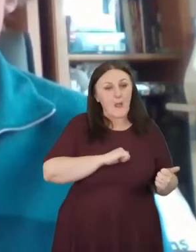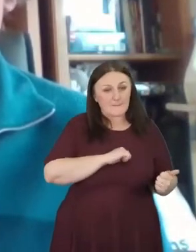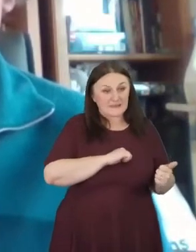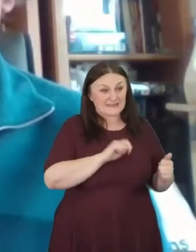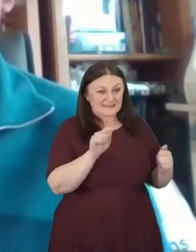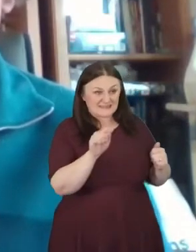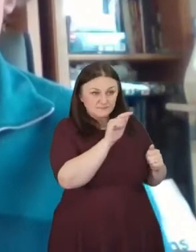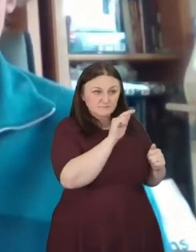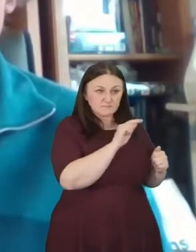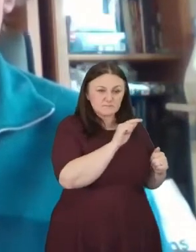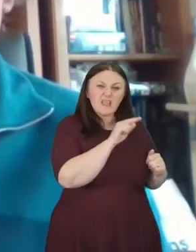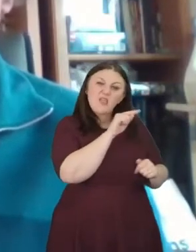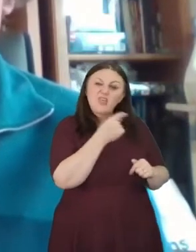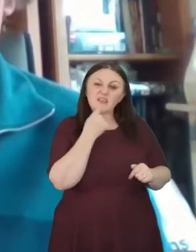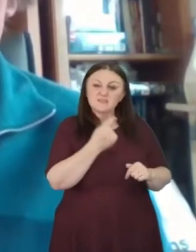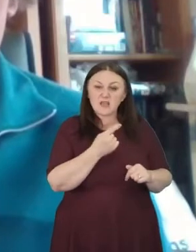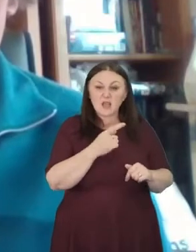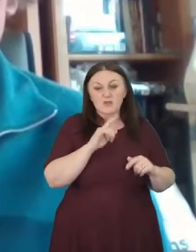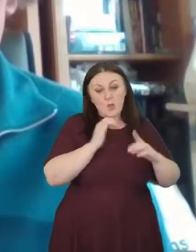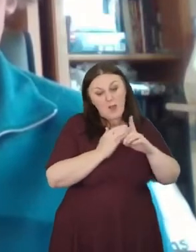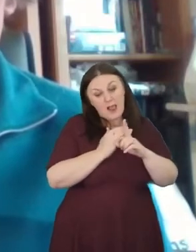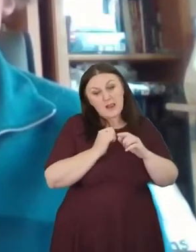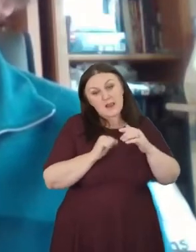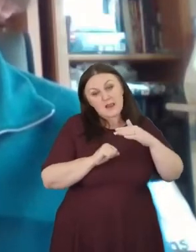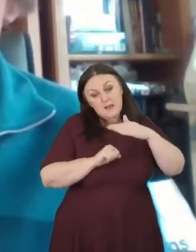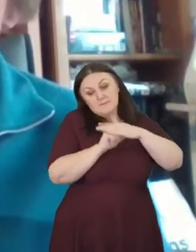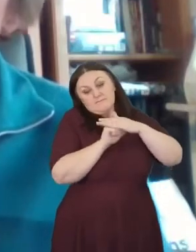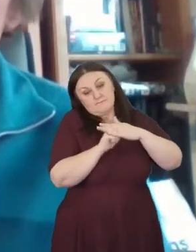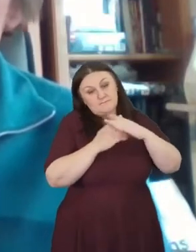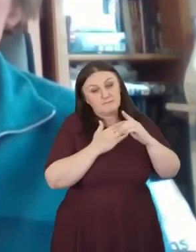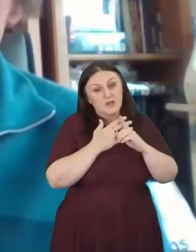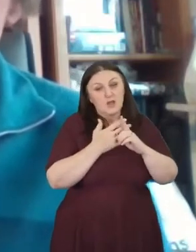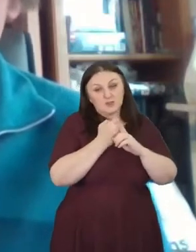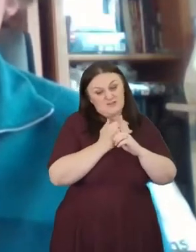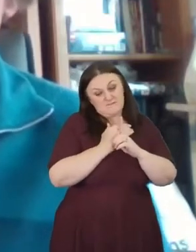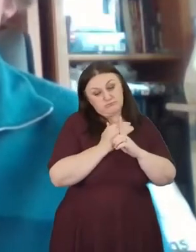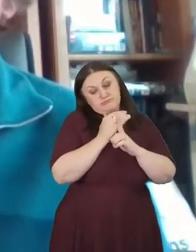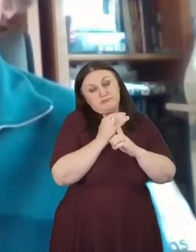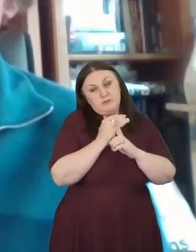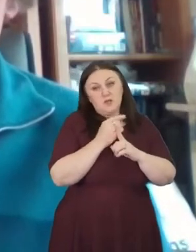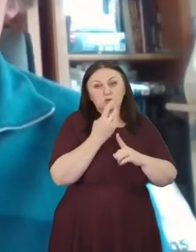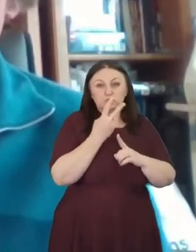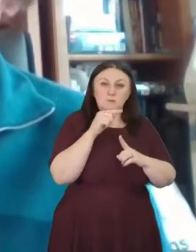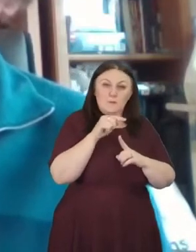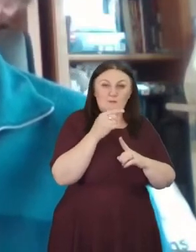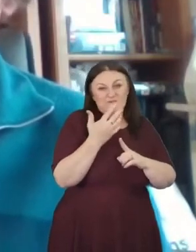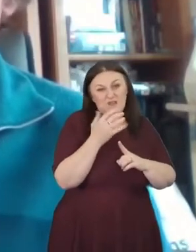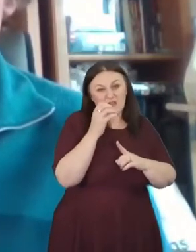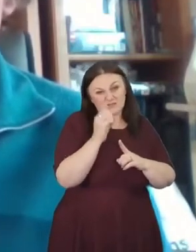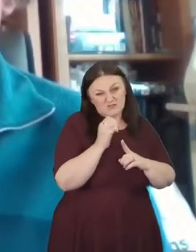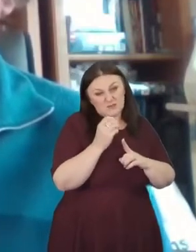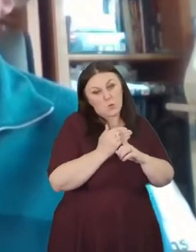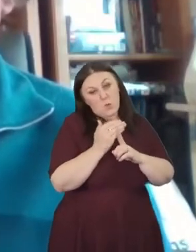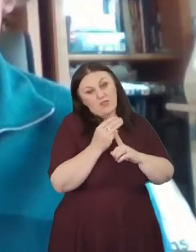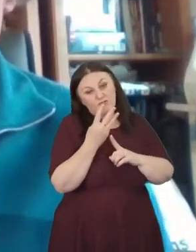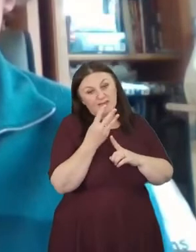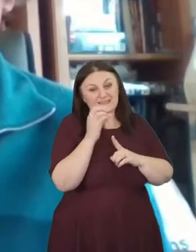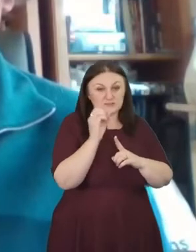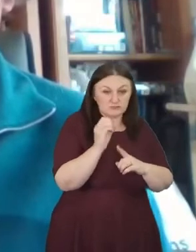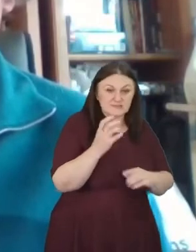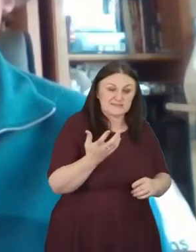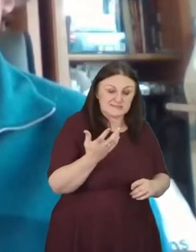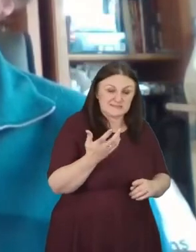limiting the warming to two and half to three degrees. That's half of what it might be, but it's not far